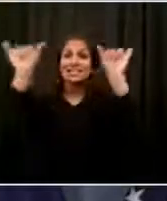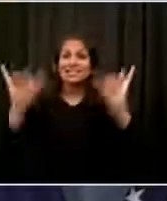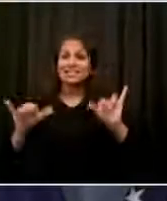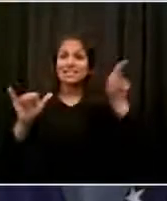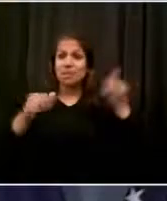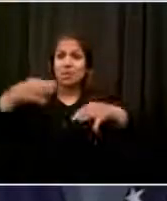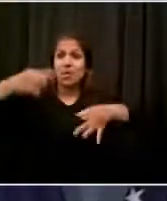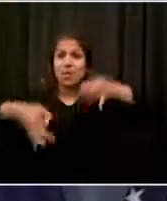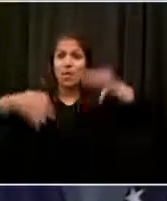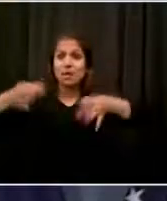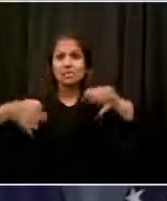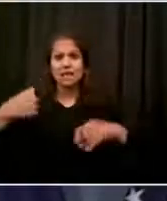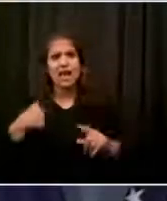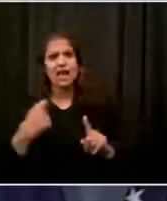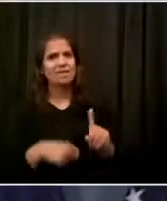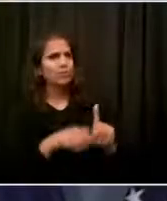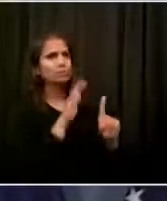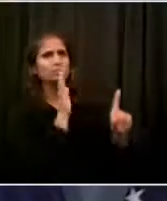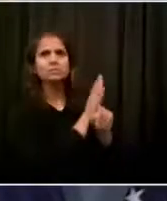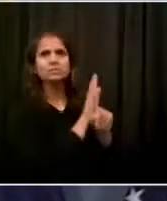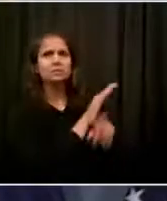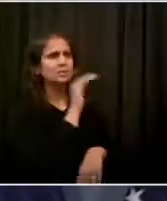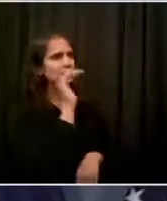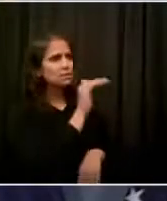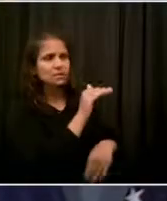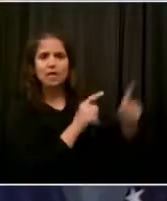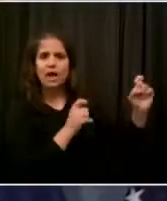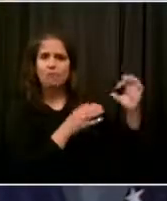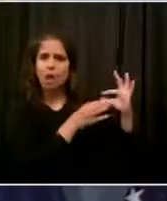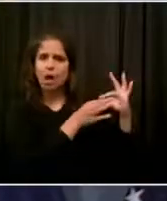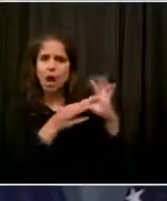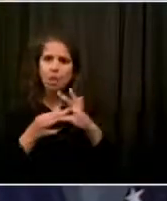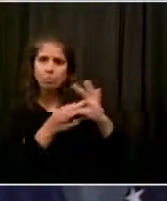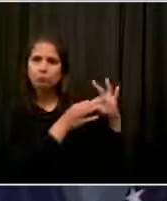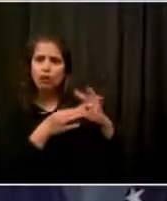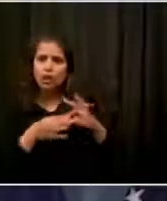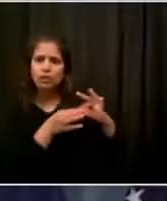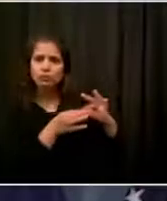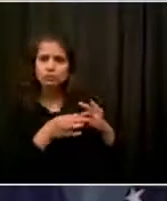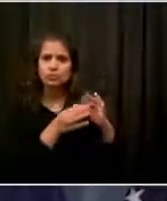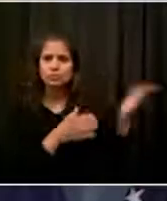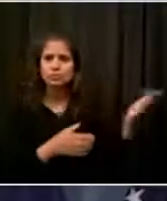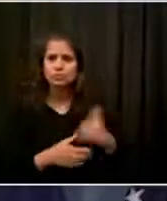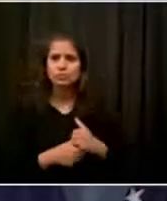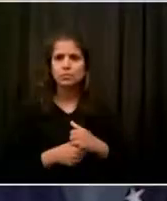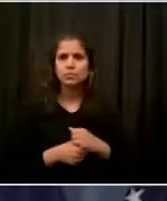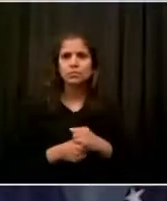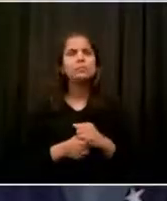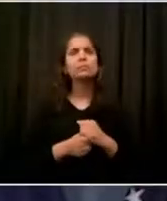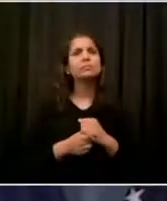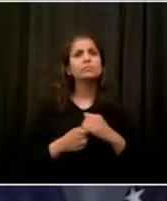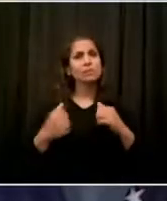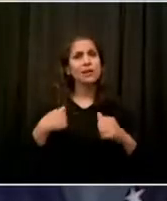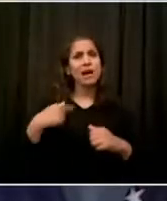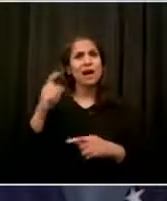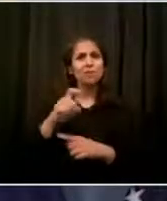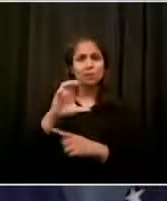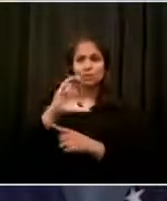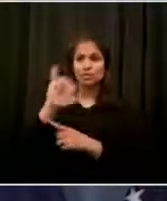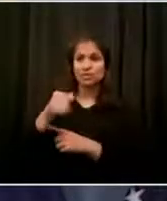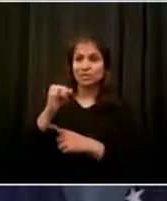prosecutors to address gun violence. We need our criminal justice system to restart. We all understand why the court system has been